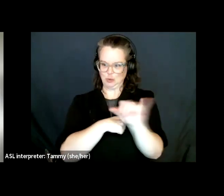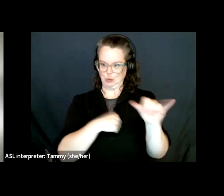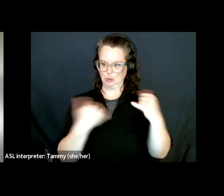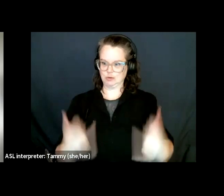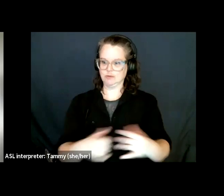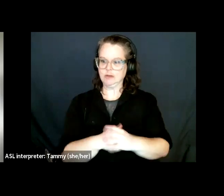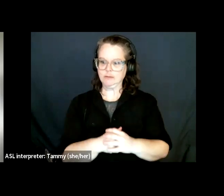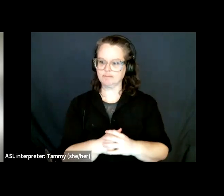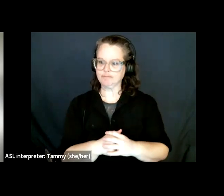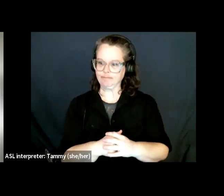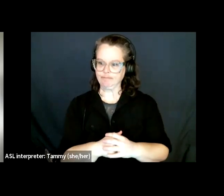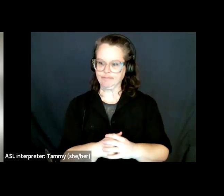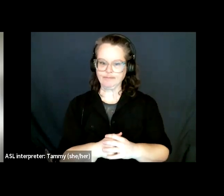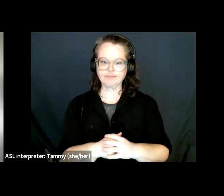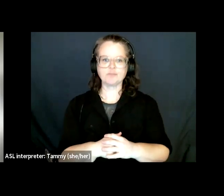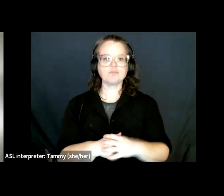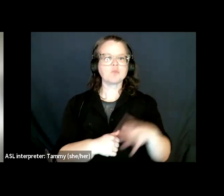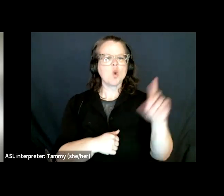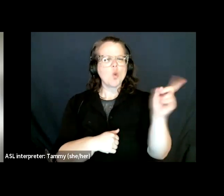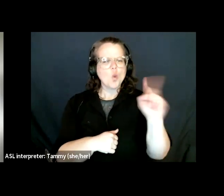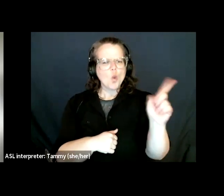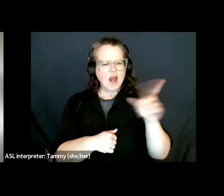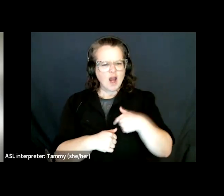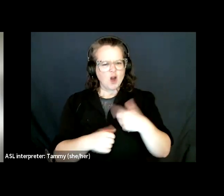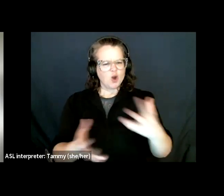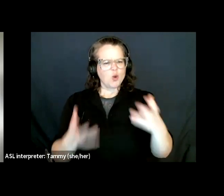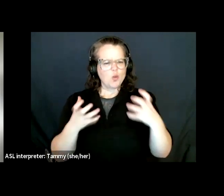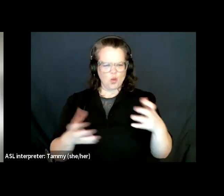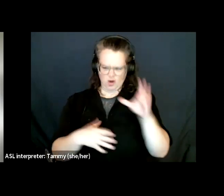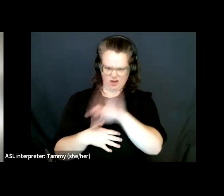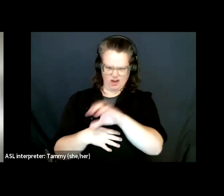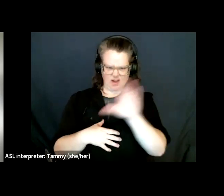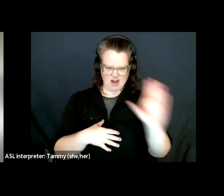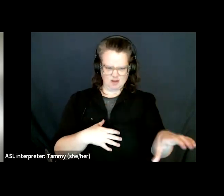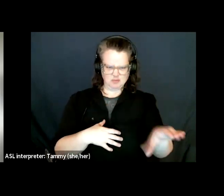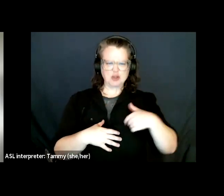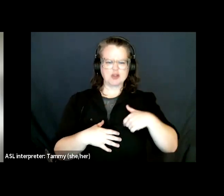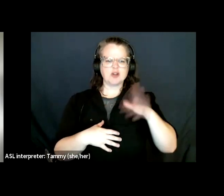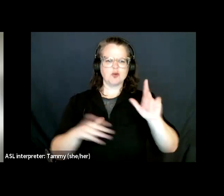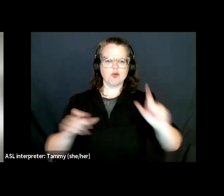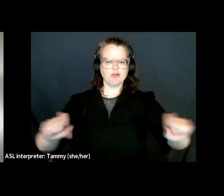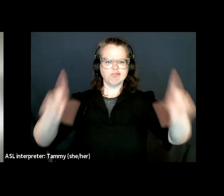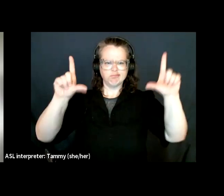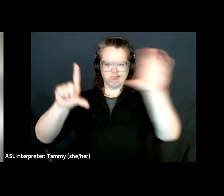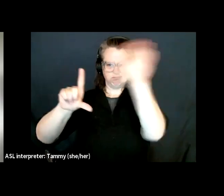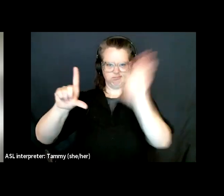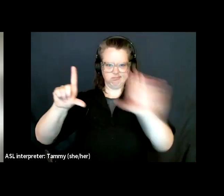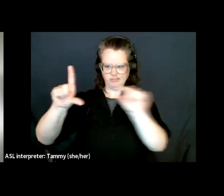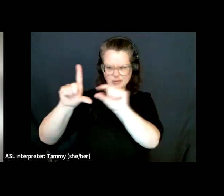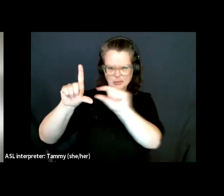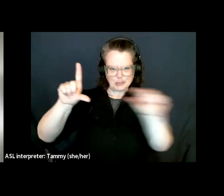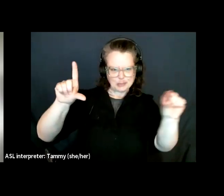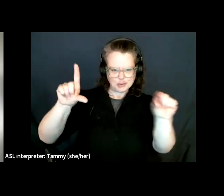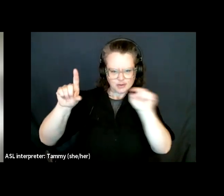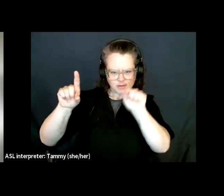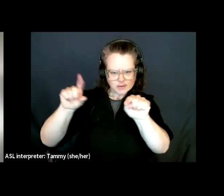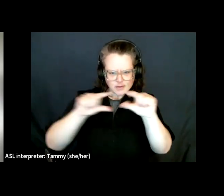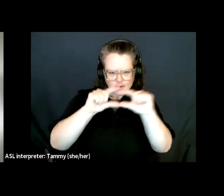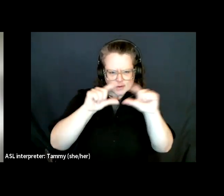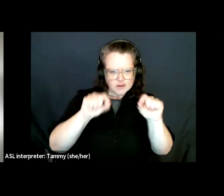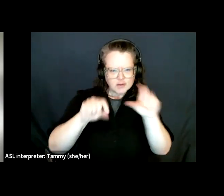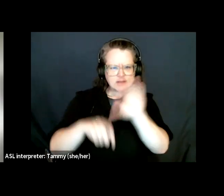Lastly, we'd like to remind attendees of the Code of Conduct, please do be kind,